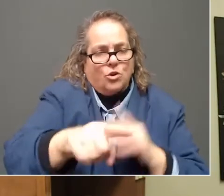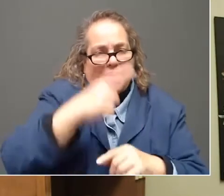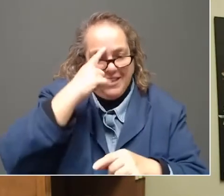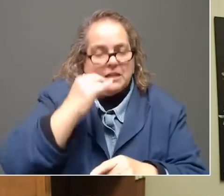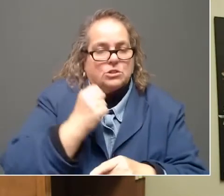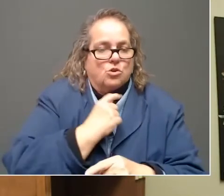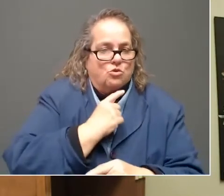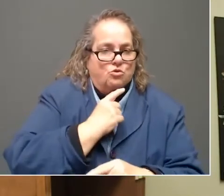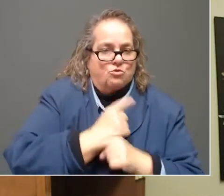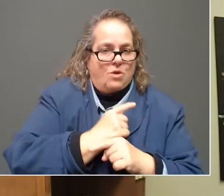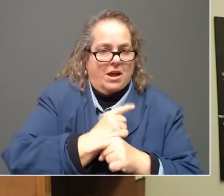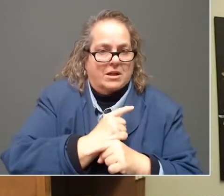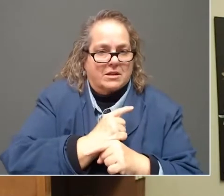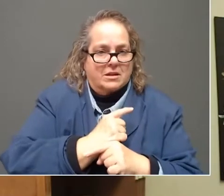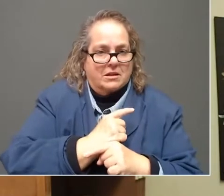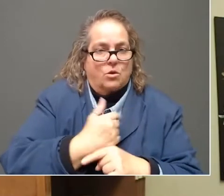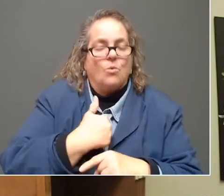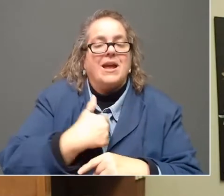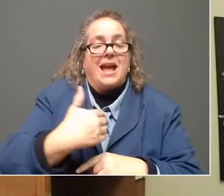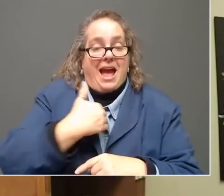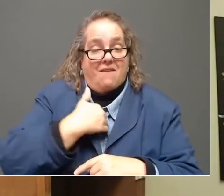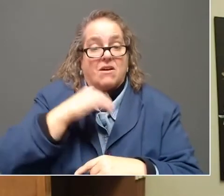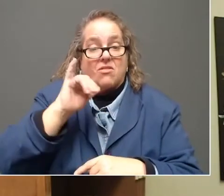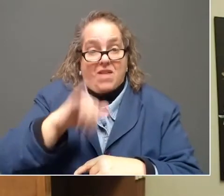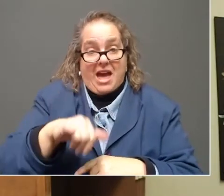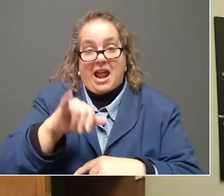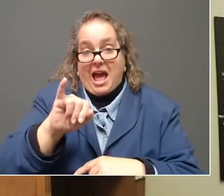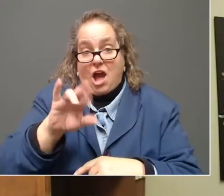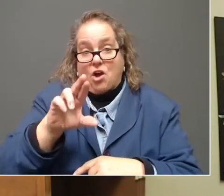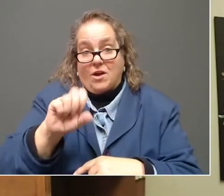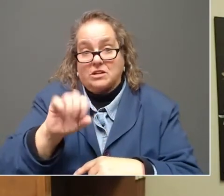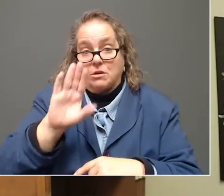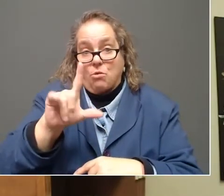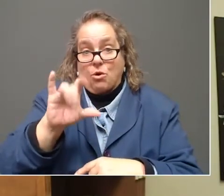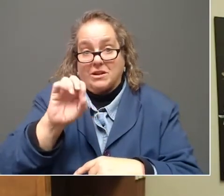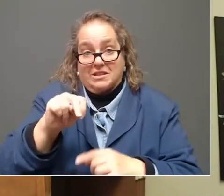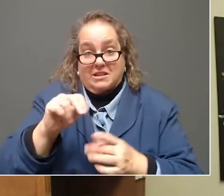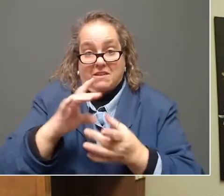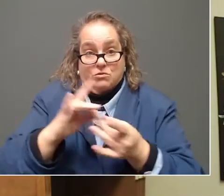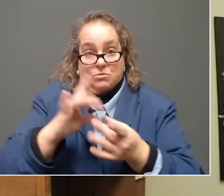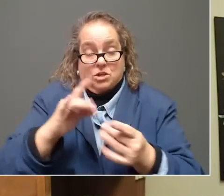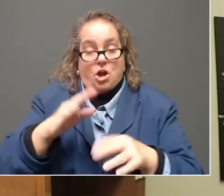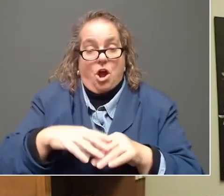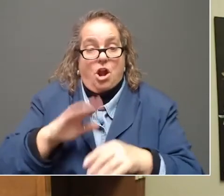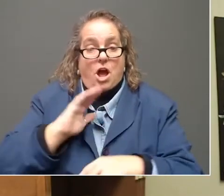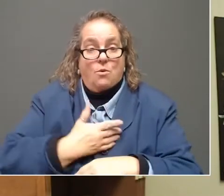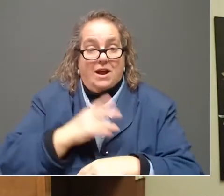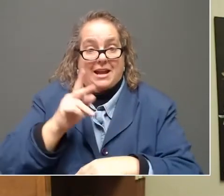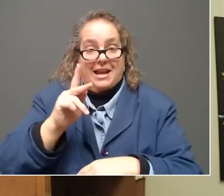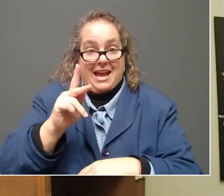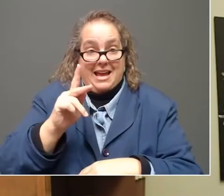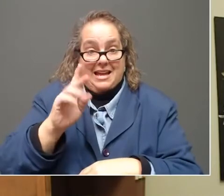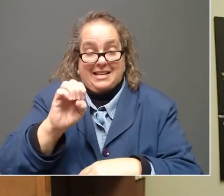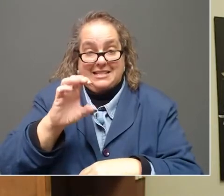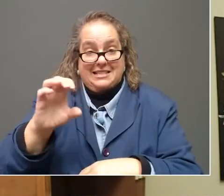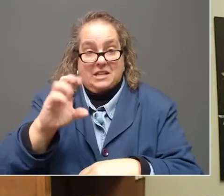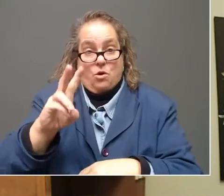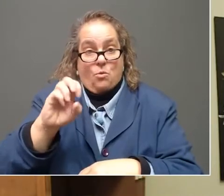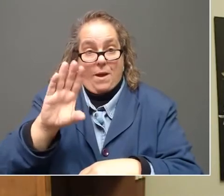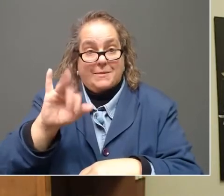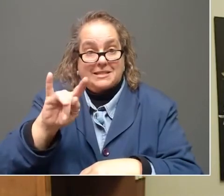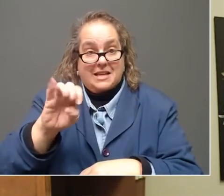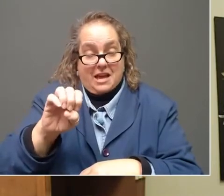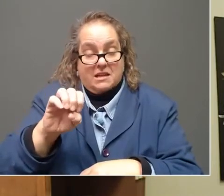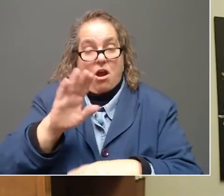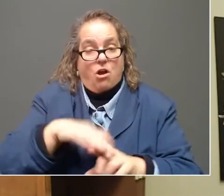bulletin on our website, on the KCC website under identity theft tips. So feel free to look at that and get some more